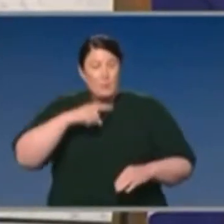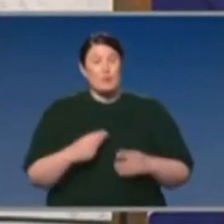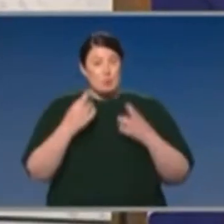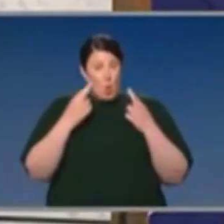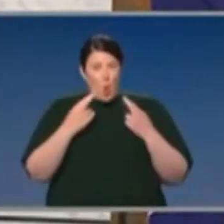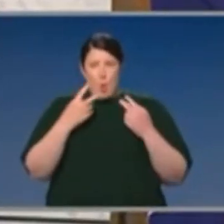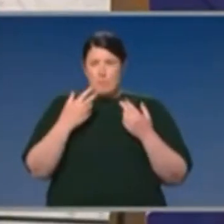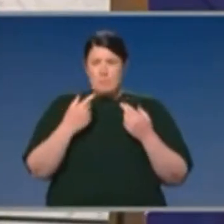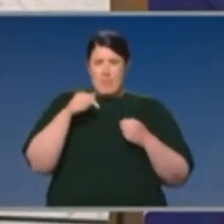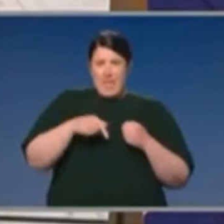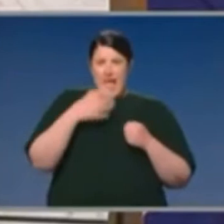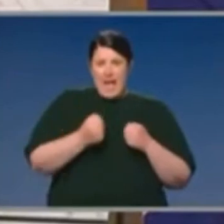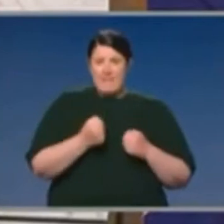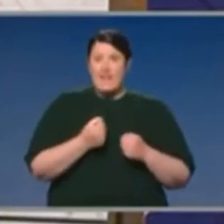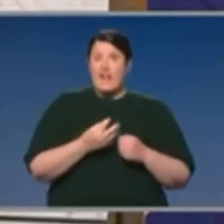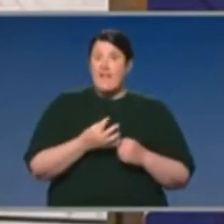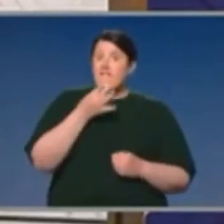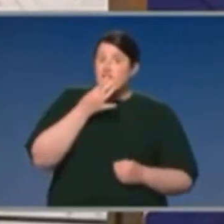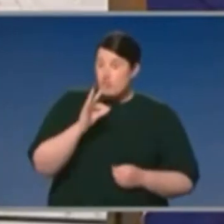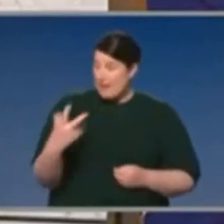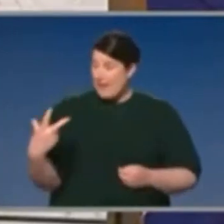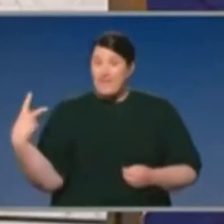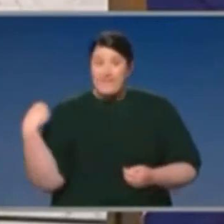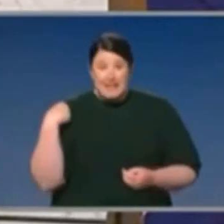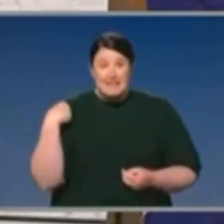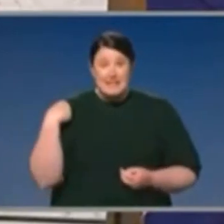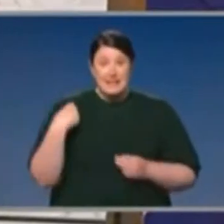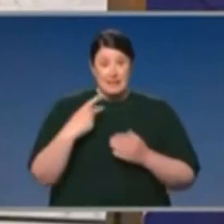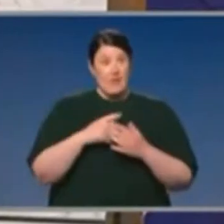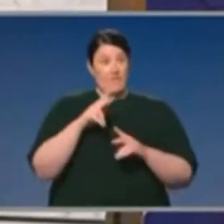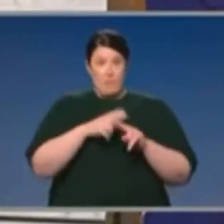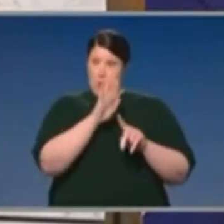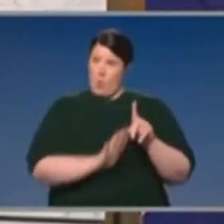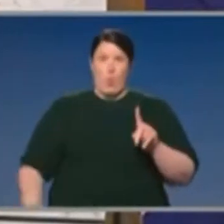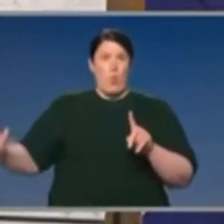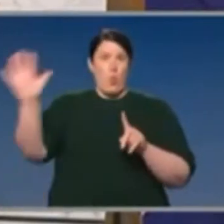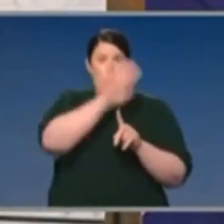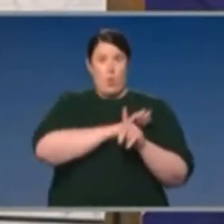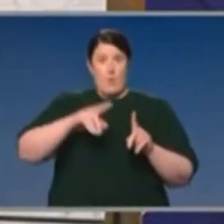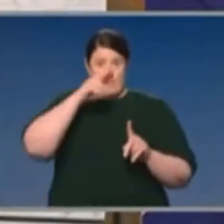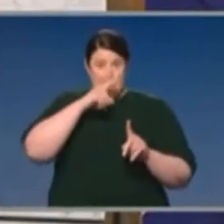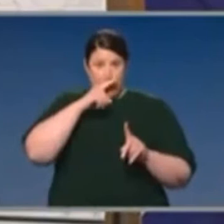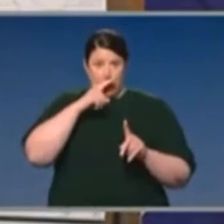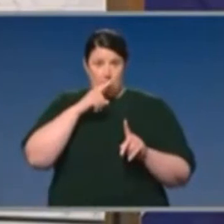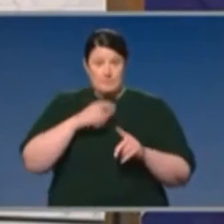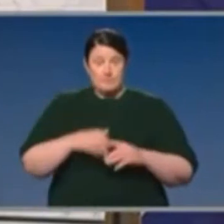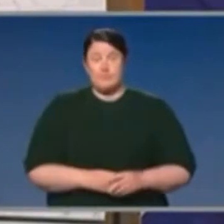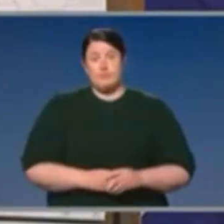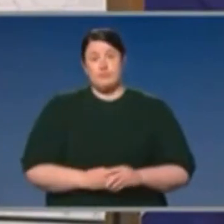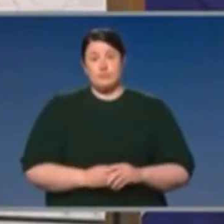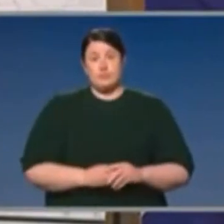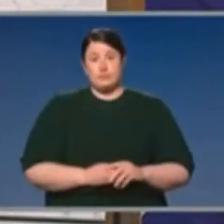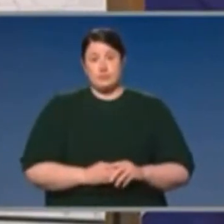a free, sovereign, voluntary vaccine program for every Australian.